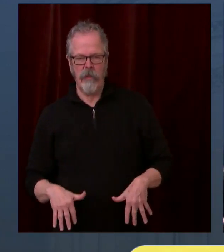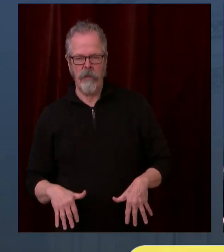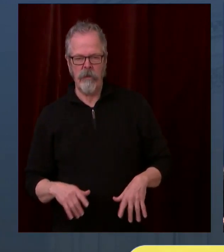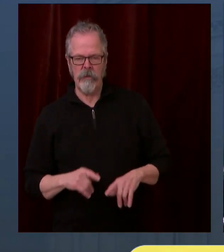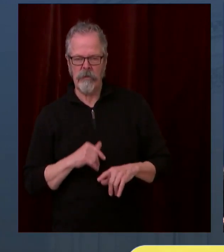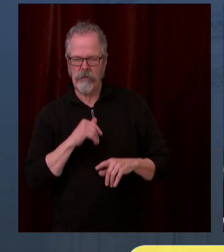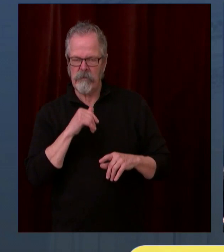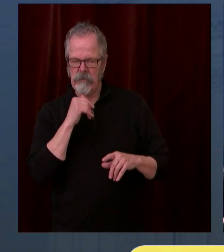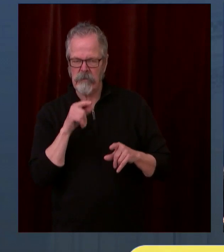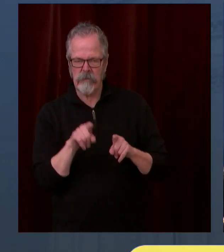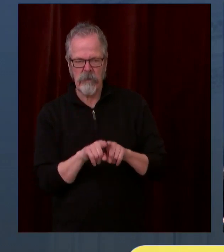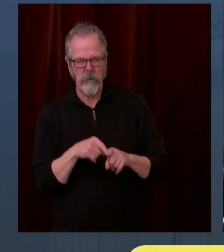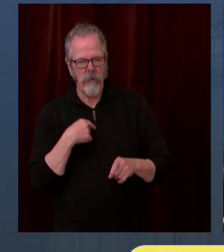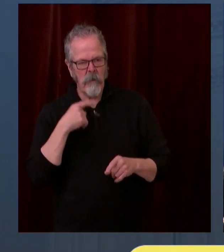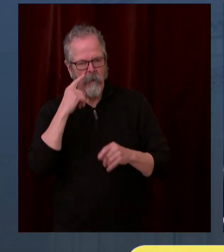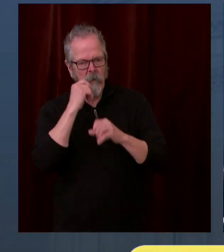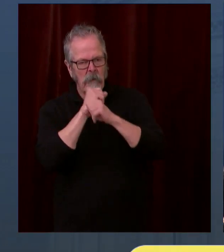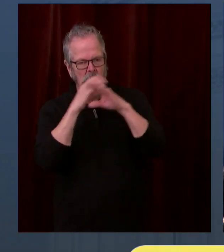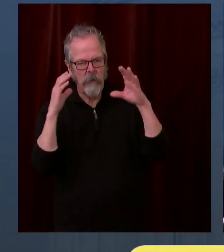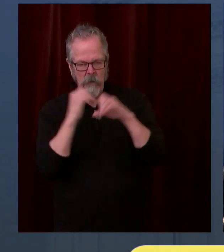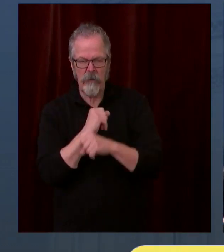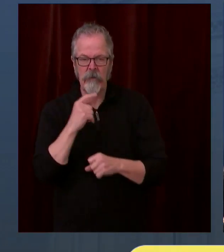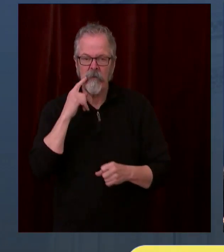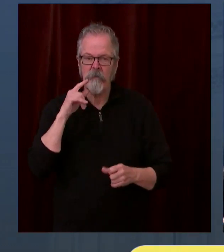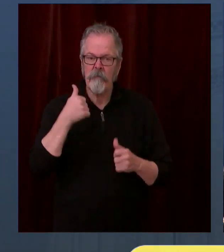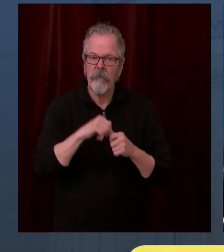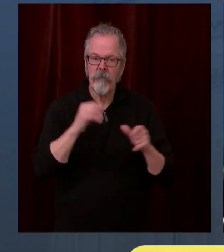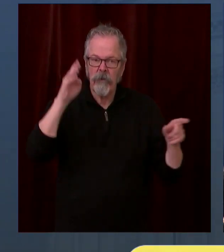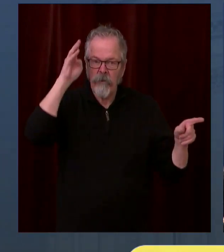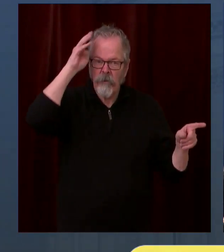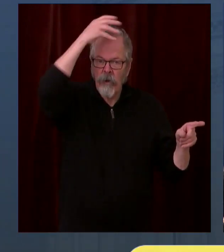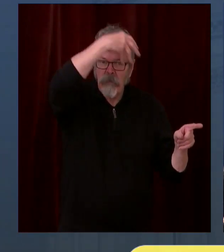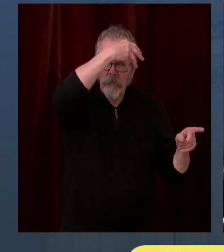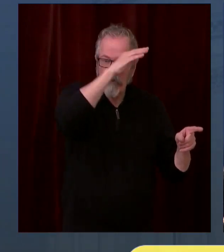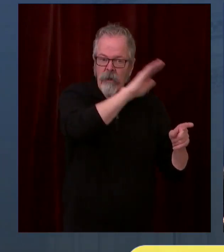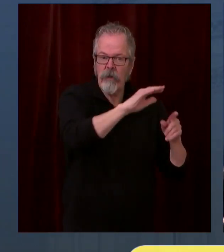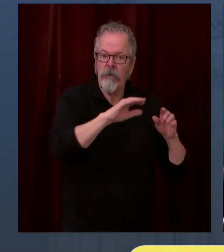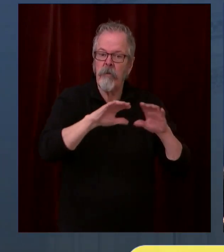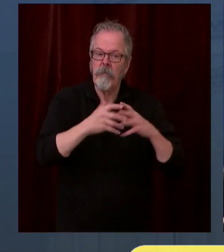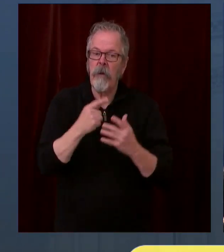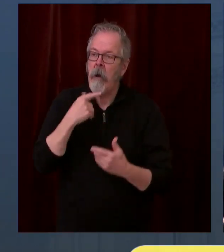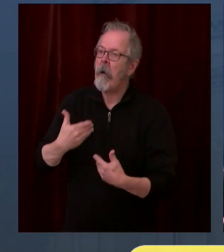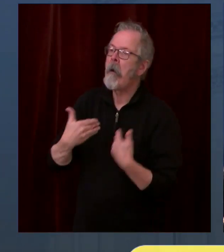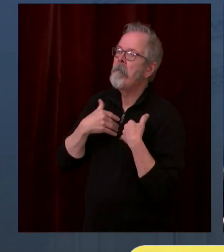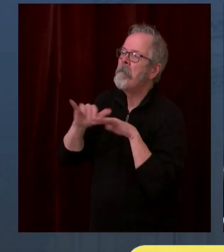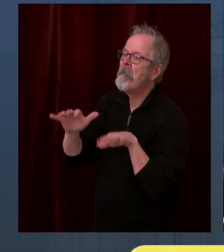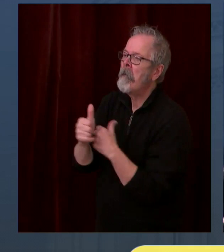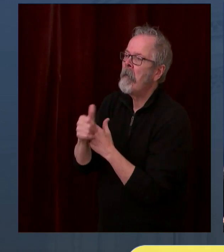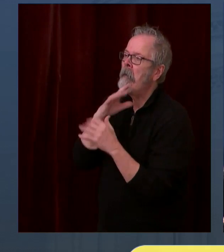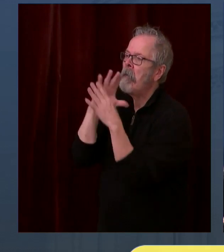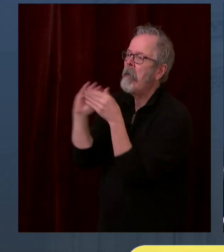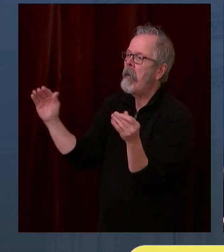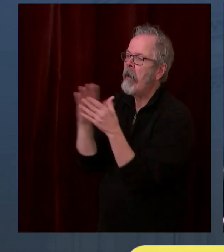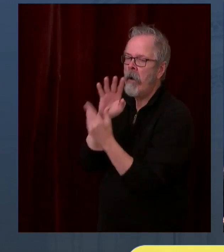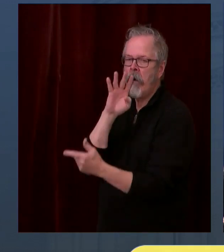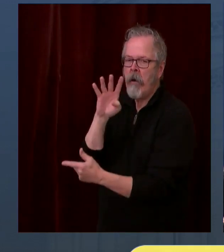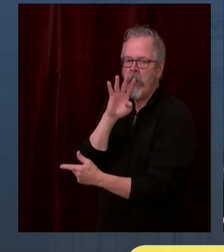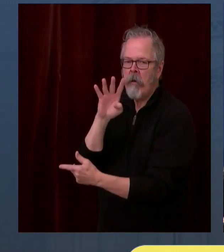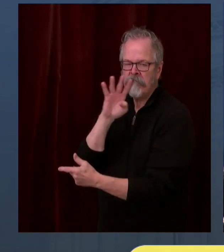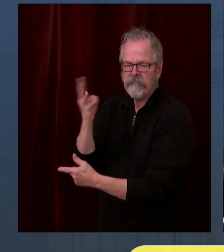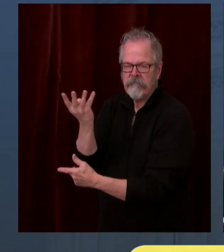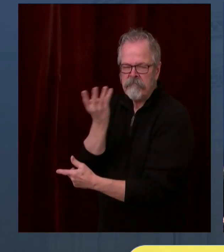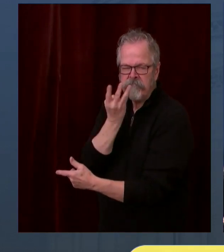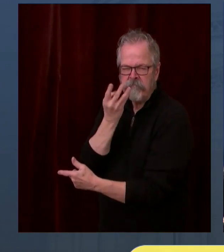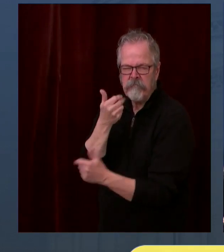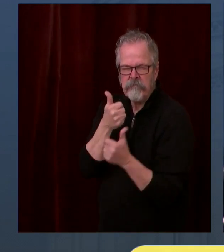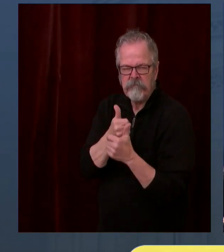reserve. So that has put a kink in our plans. And it's frankly, maybe one of the reasons some of our numbers have